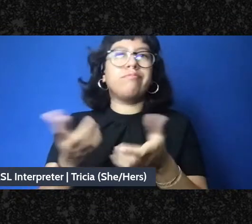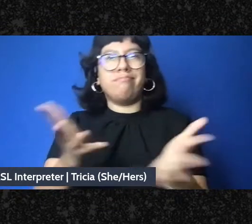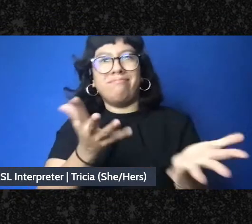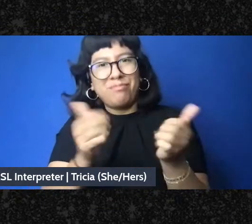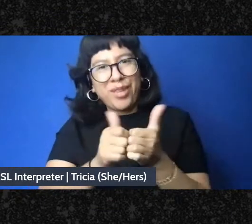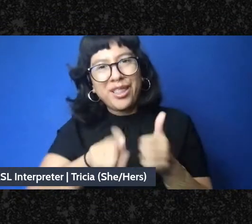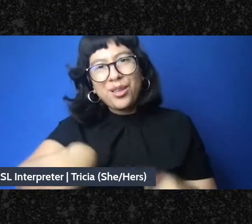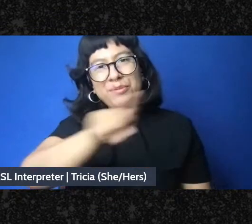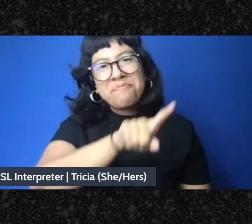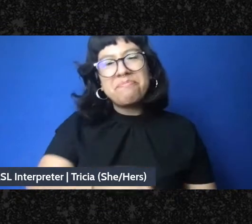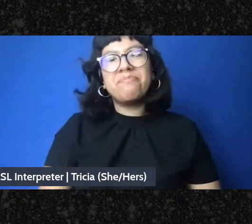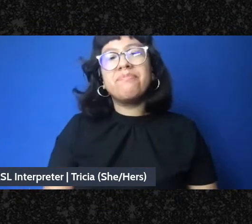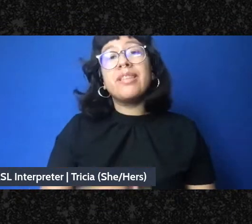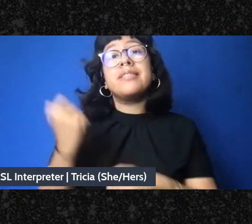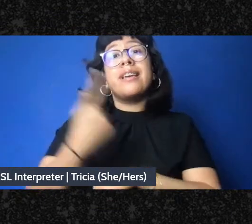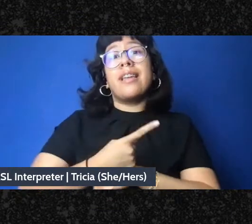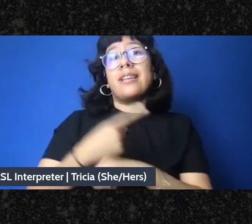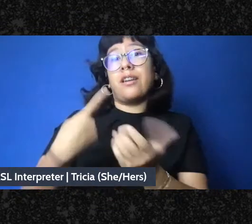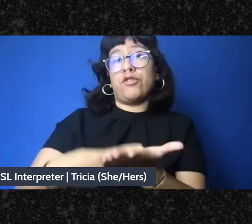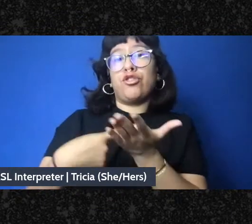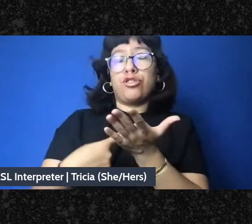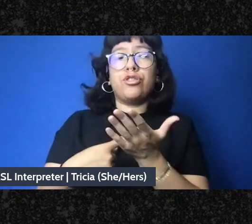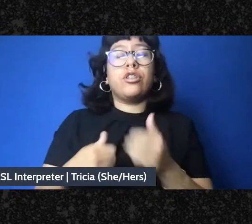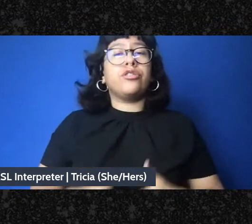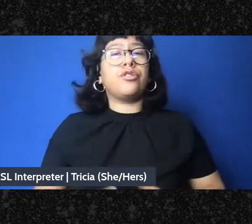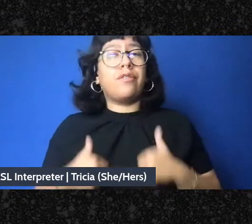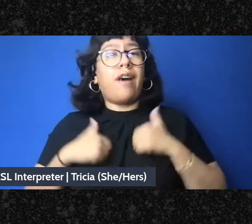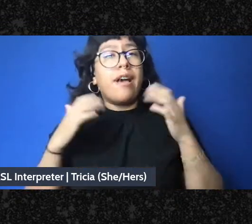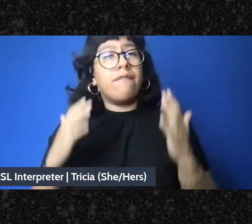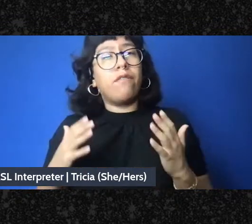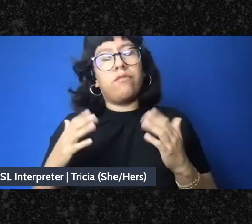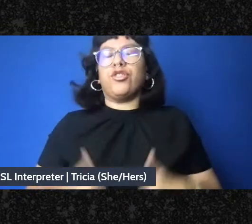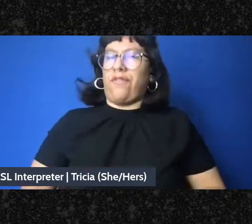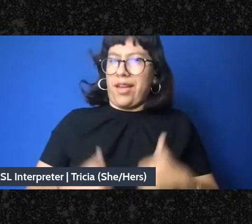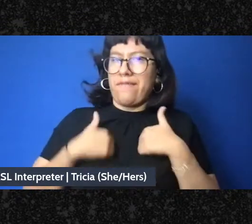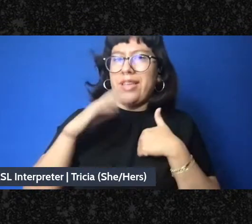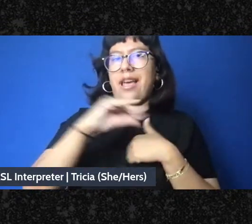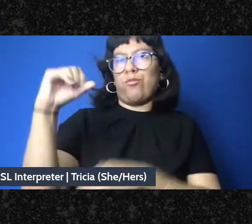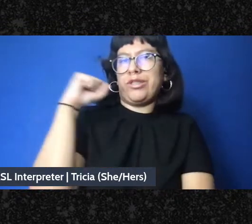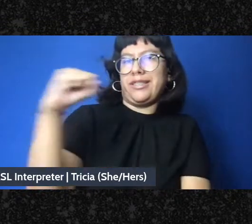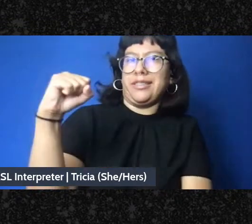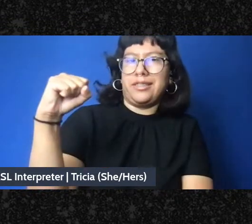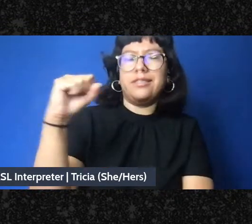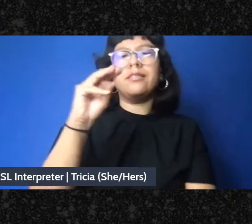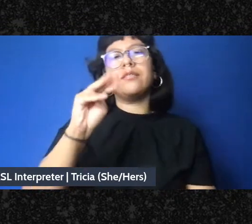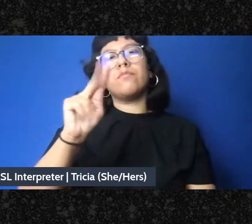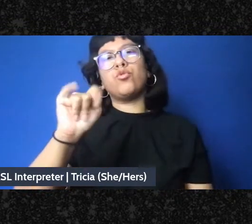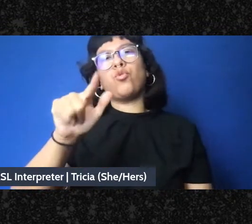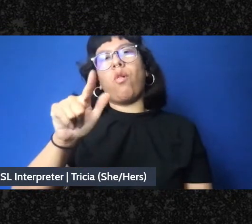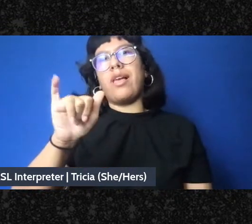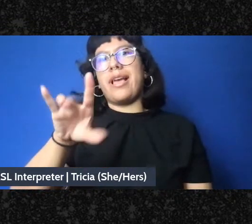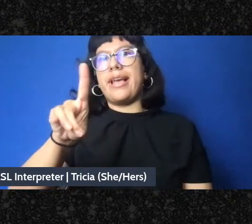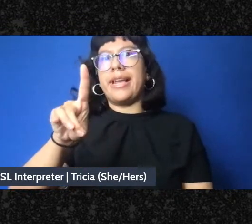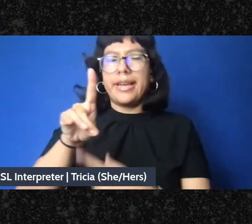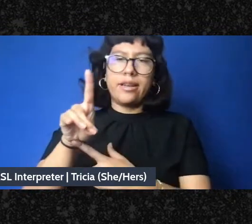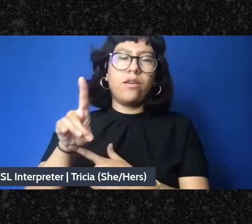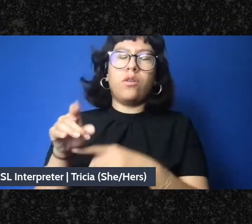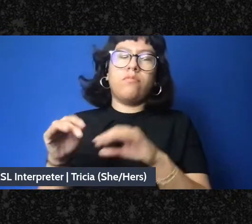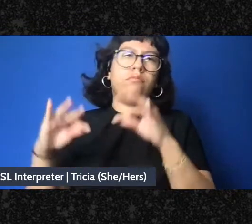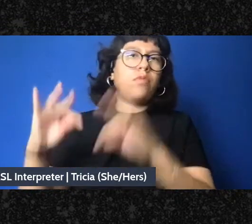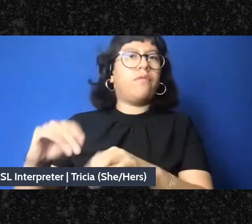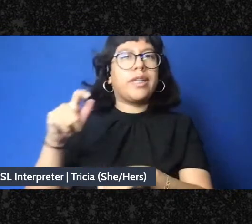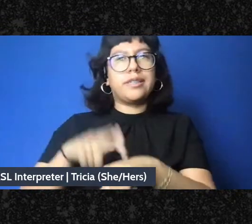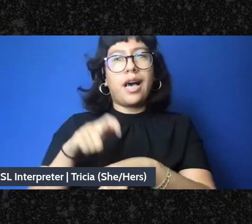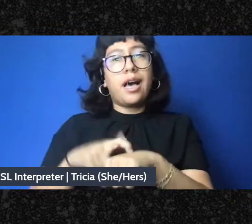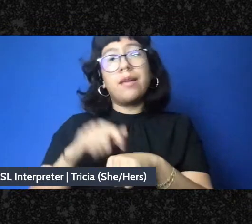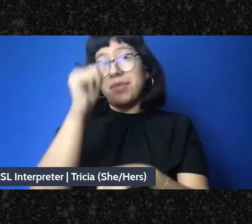Today's conversation, survival and resistance, mutual aid in disastrous times, could not be more timely. As